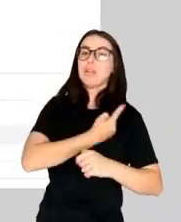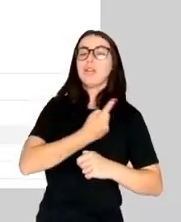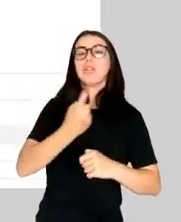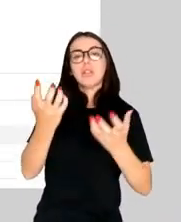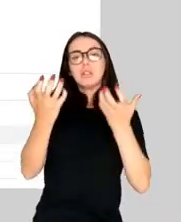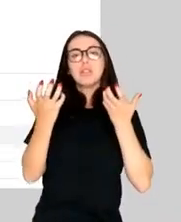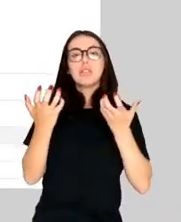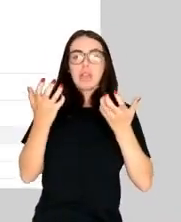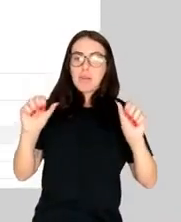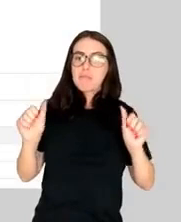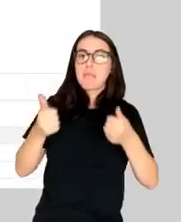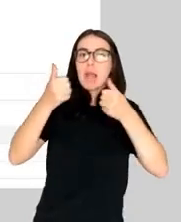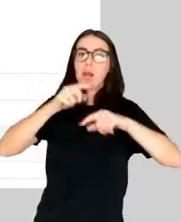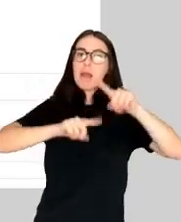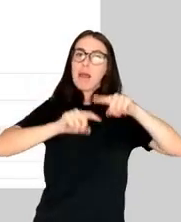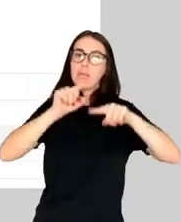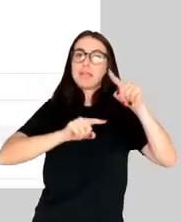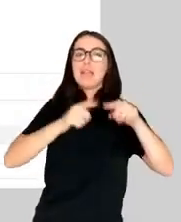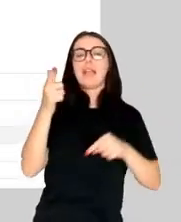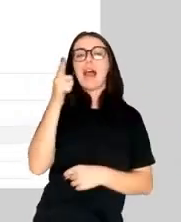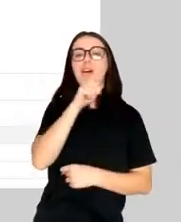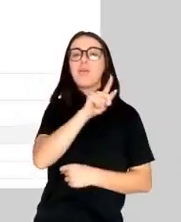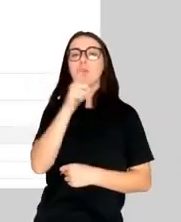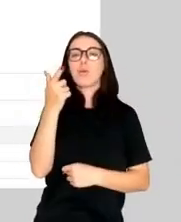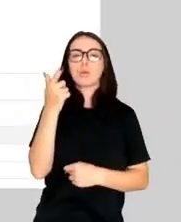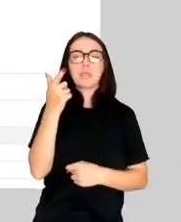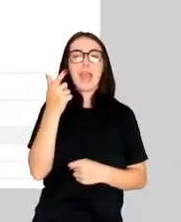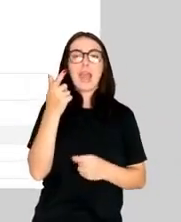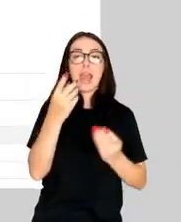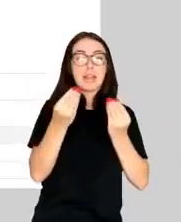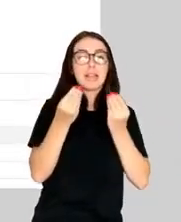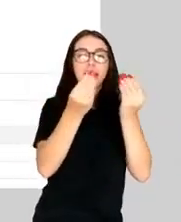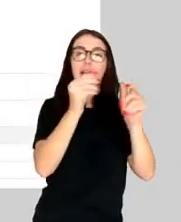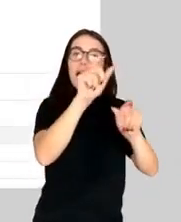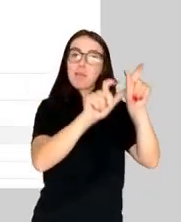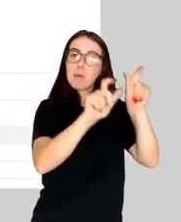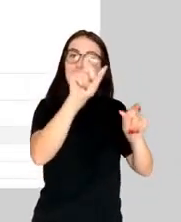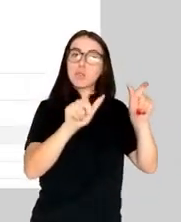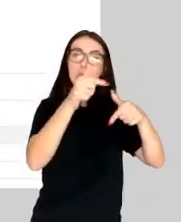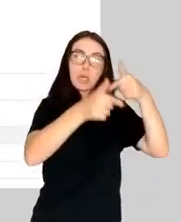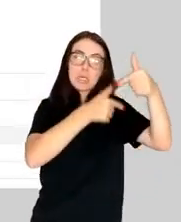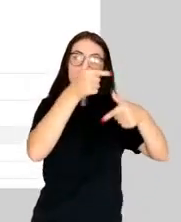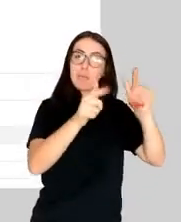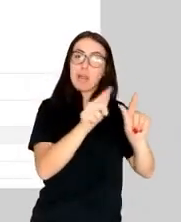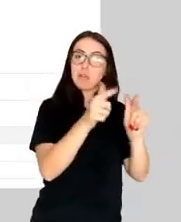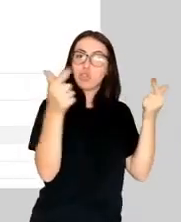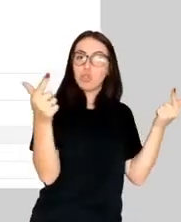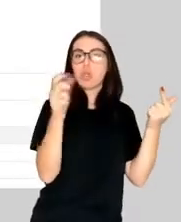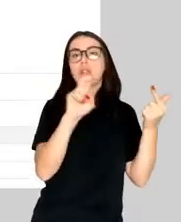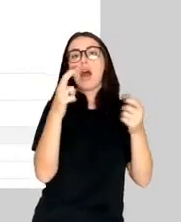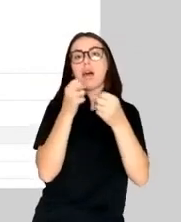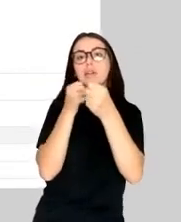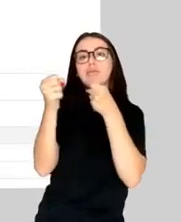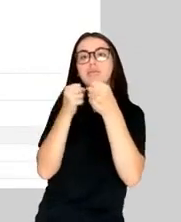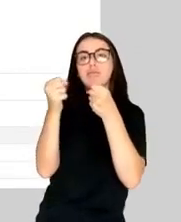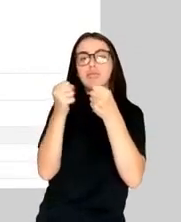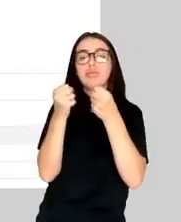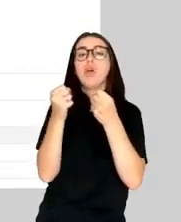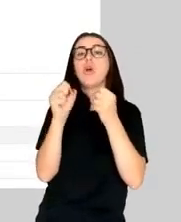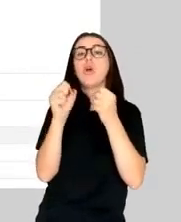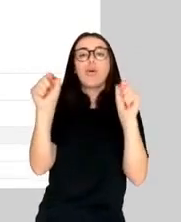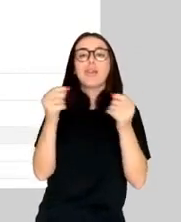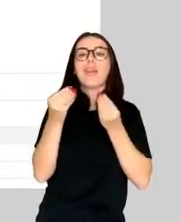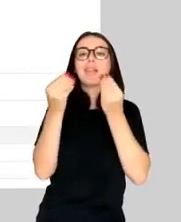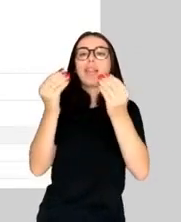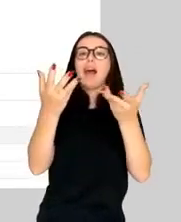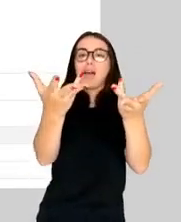so that we can ensure quality and provide mechanisms for journalism to guide the process where ambiguity might exist or where